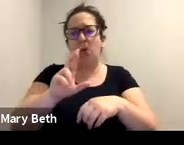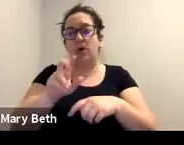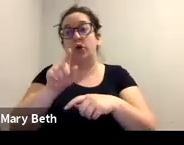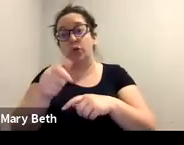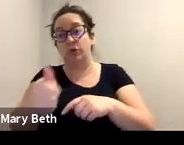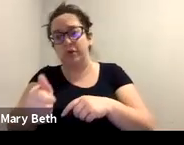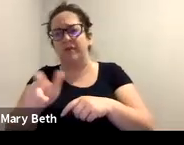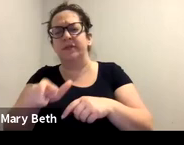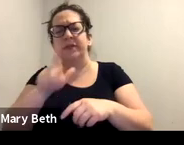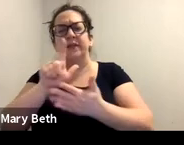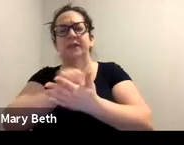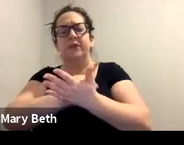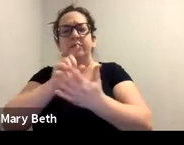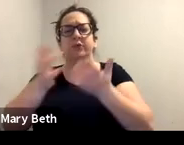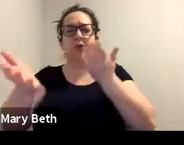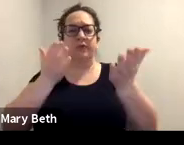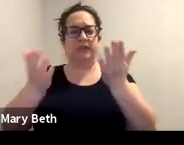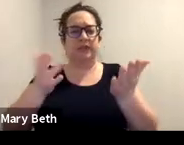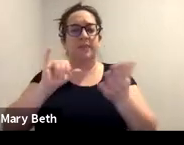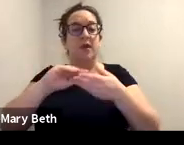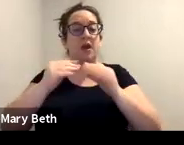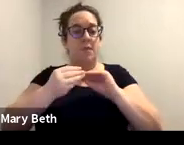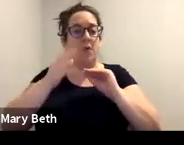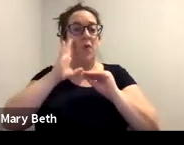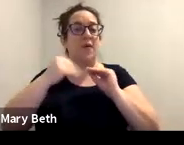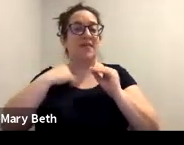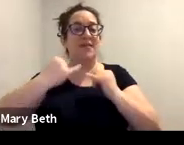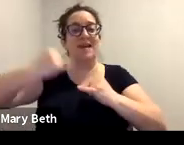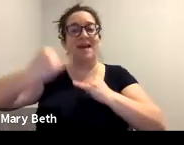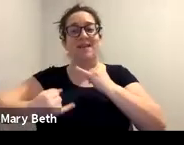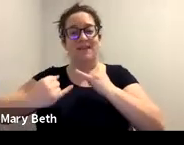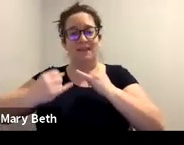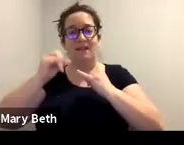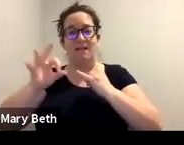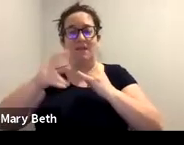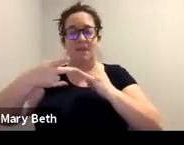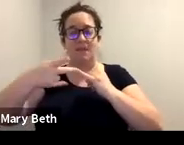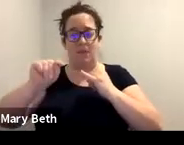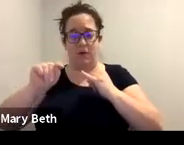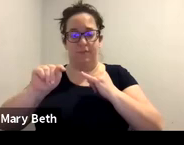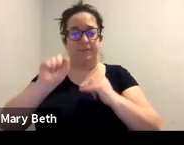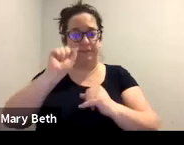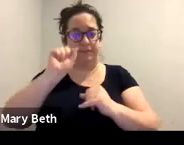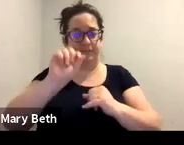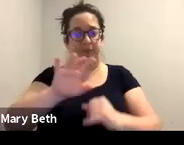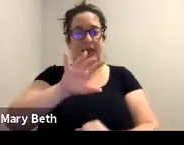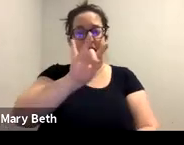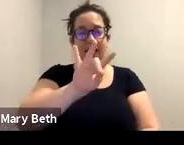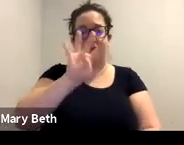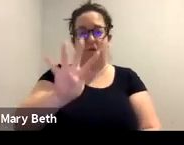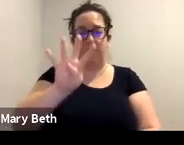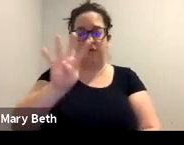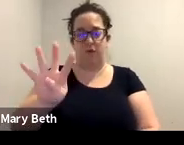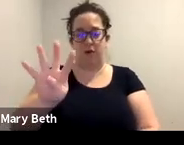um, the number is going to be at the end of the PowerPoint, but just in case you want to know it, it's 844-991